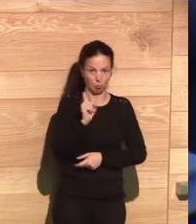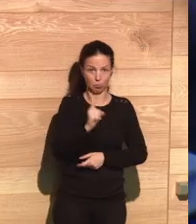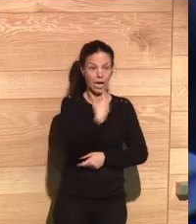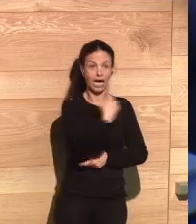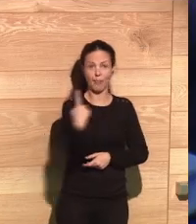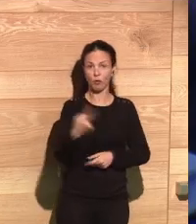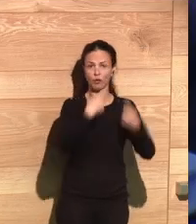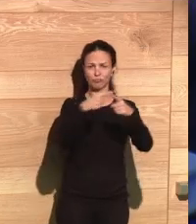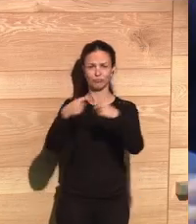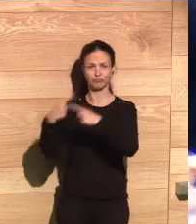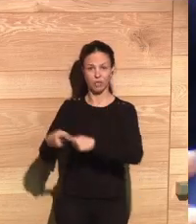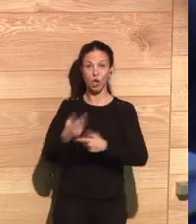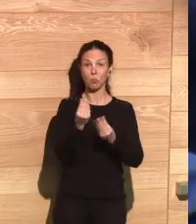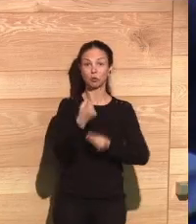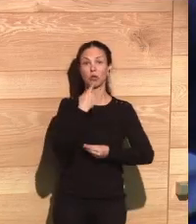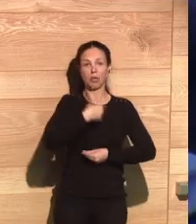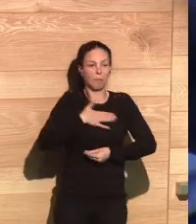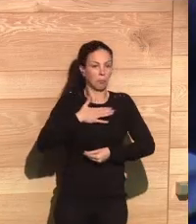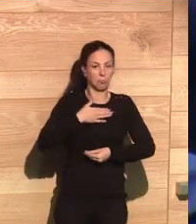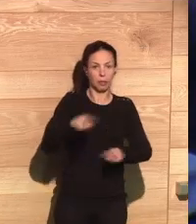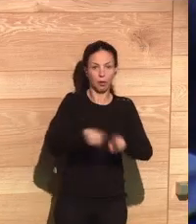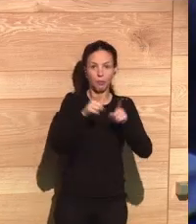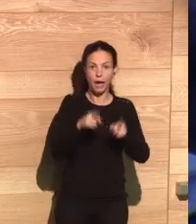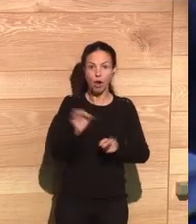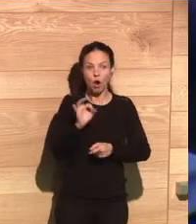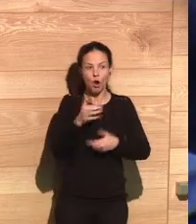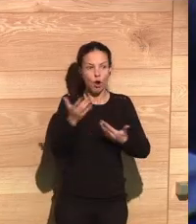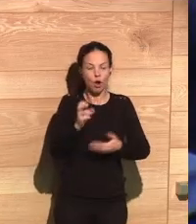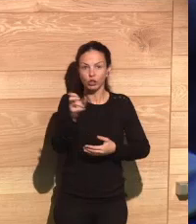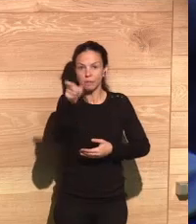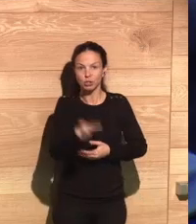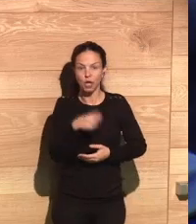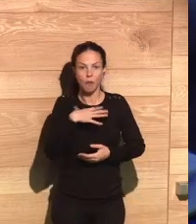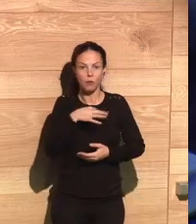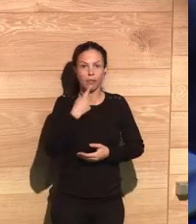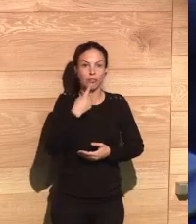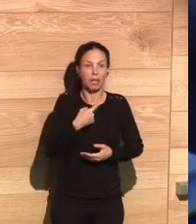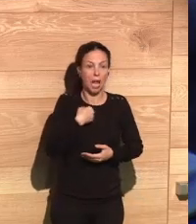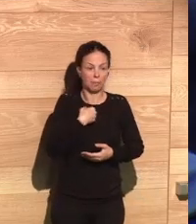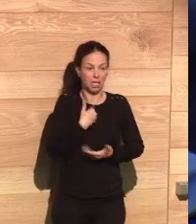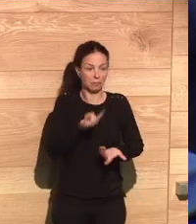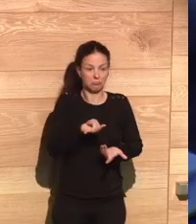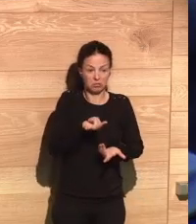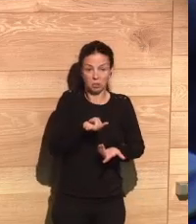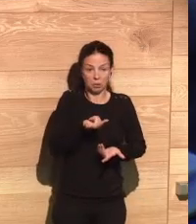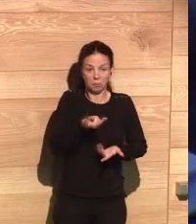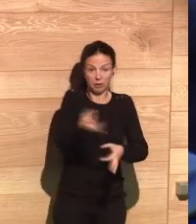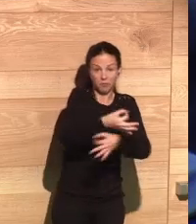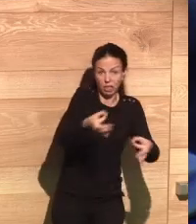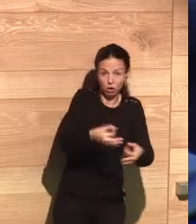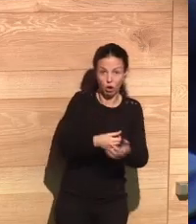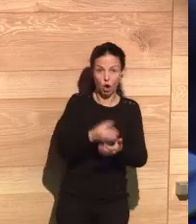the customer. People might not, not all people might like this. Sometimes people might say that